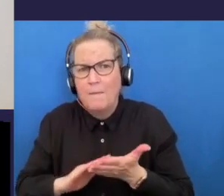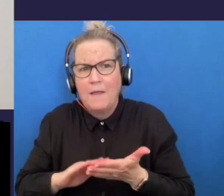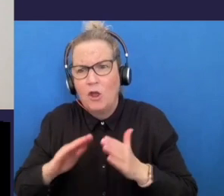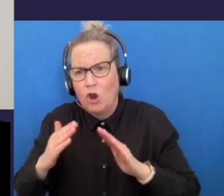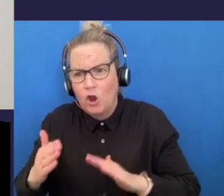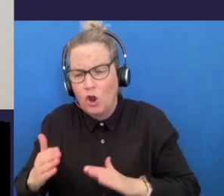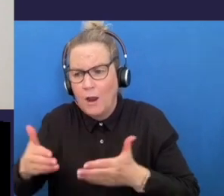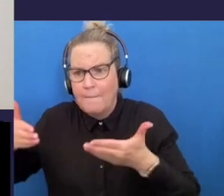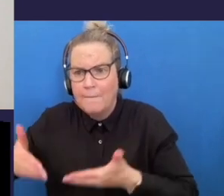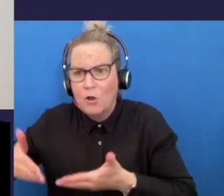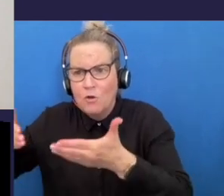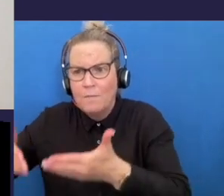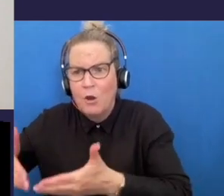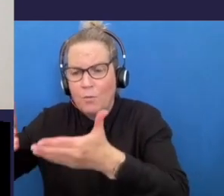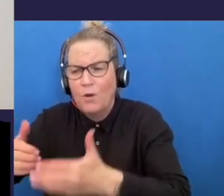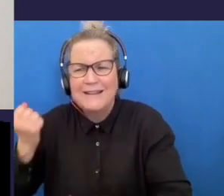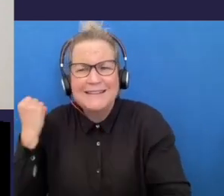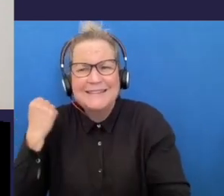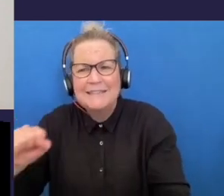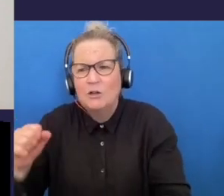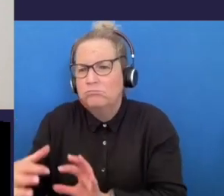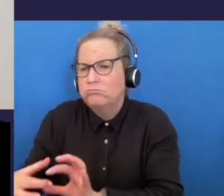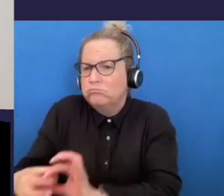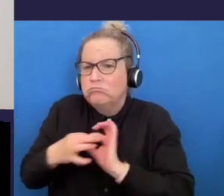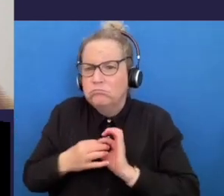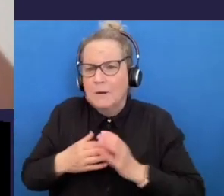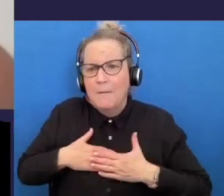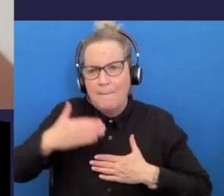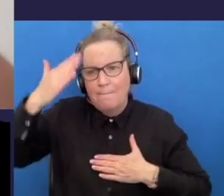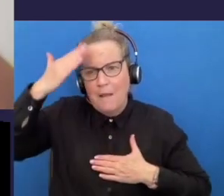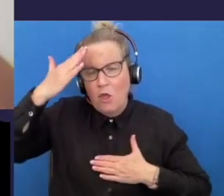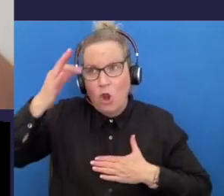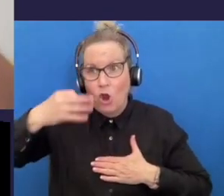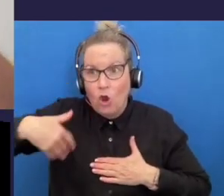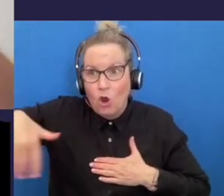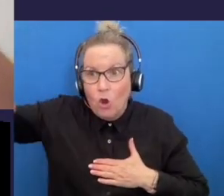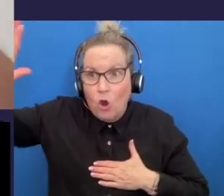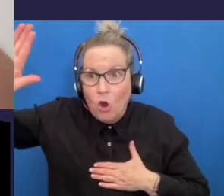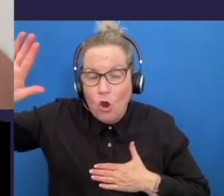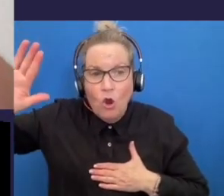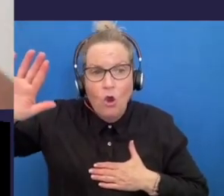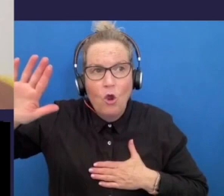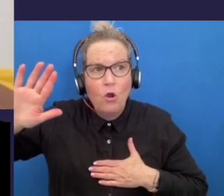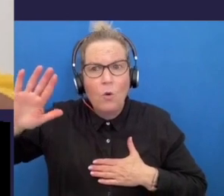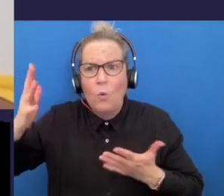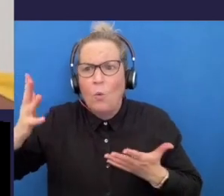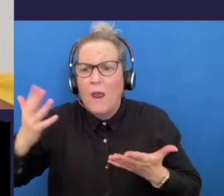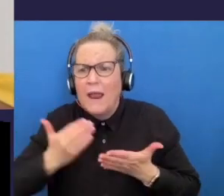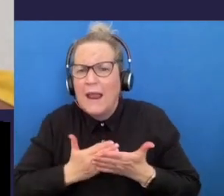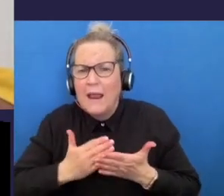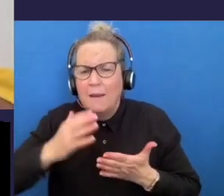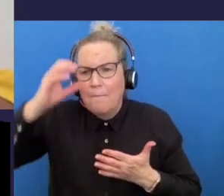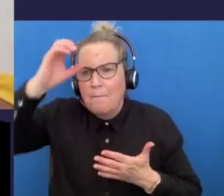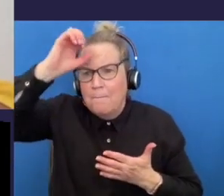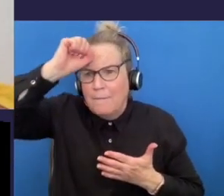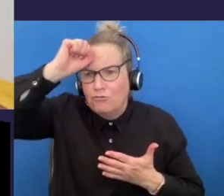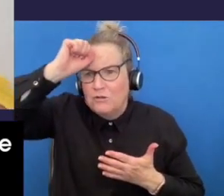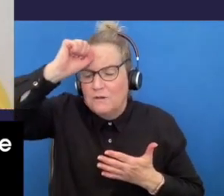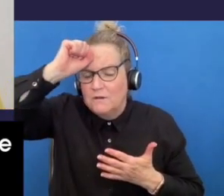my sister my sister they're not gone they're in every memory we have here they're in our hearts here